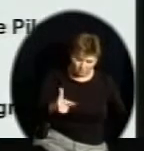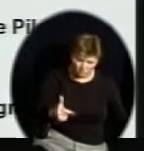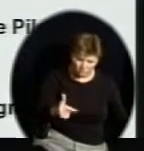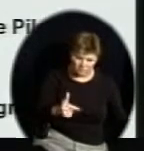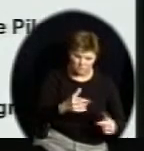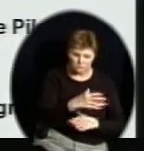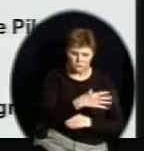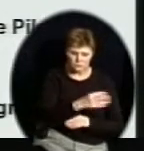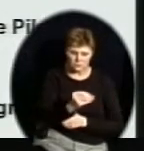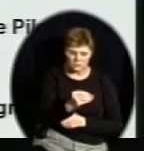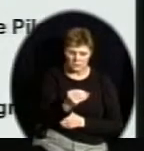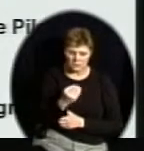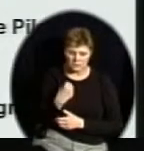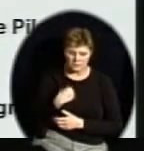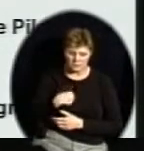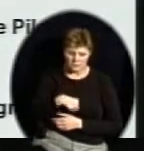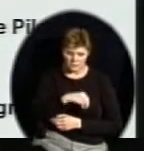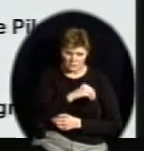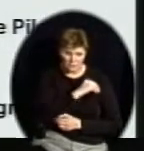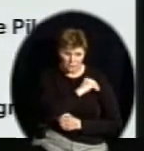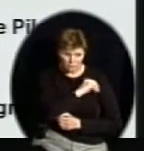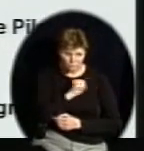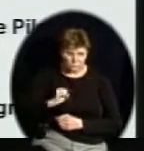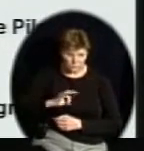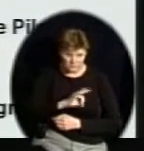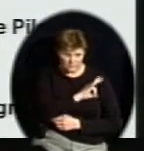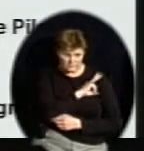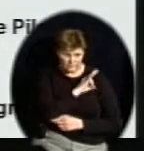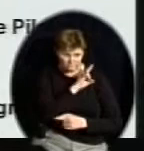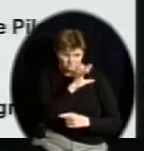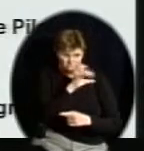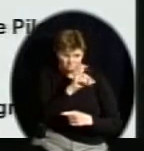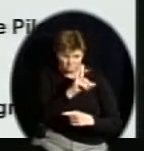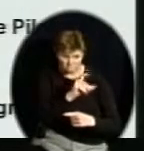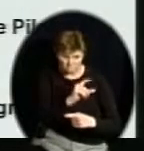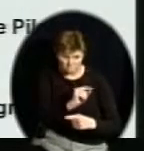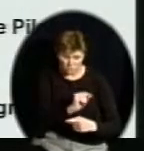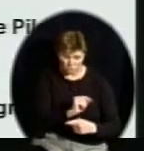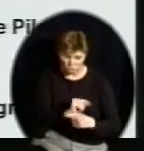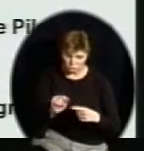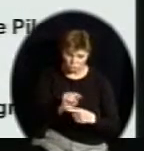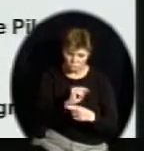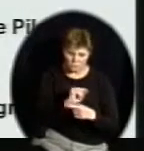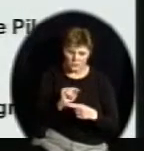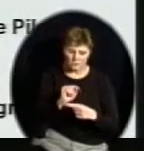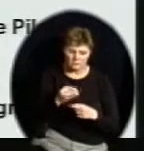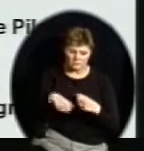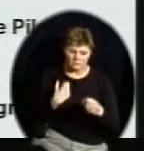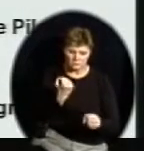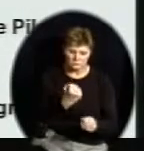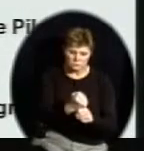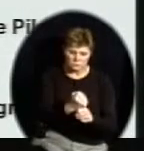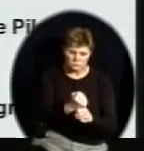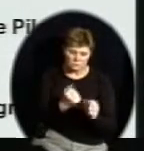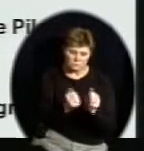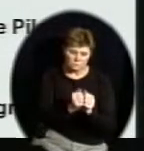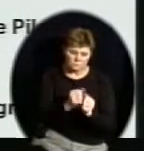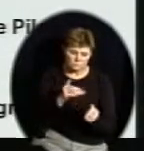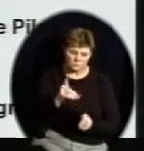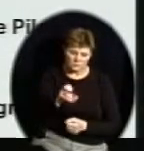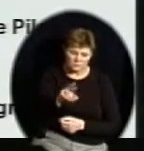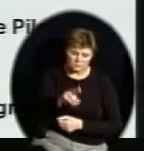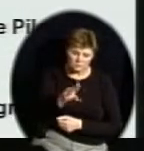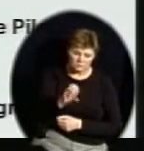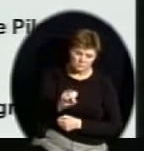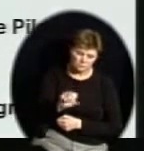something that's taken a lot of work, a lot of staff training this summer. Staff training just was occurring the other day that Dr. Shirk and Dr. Sanders organized.